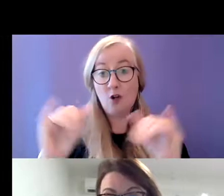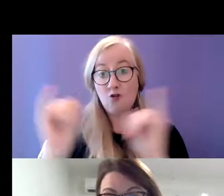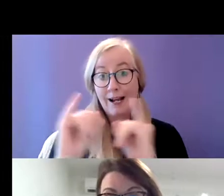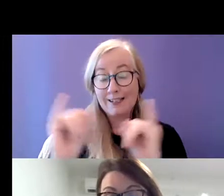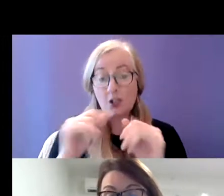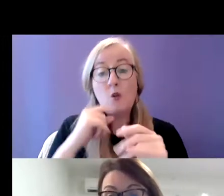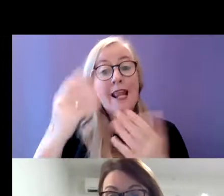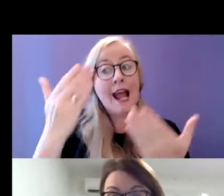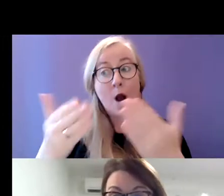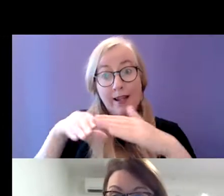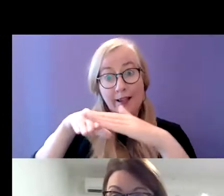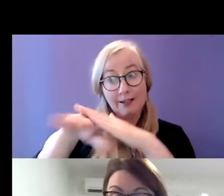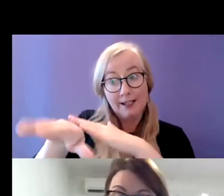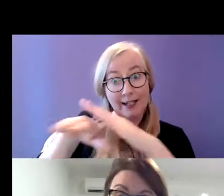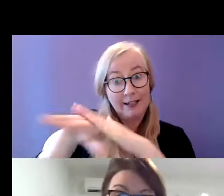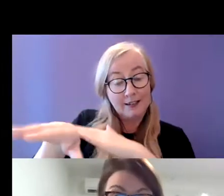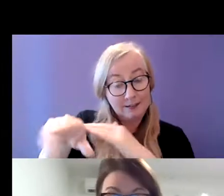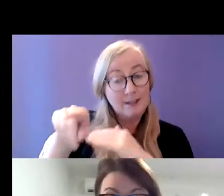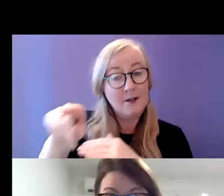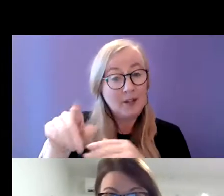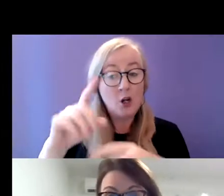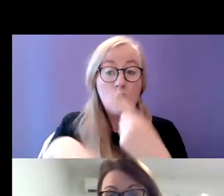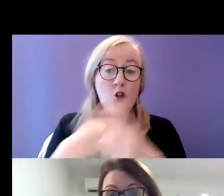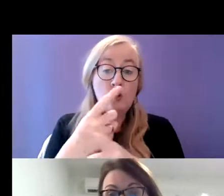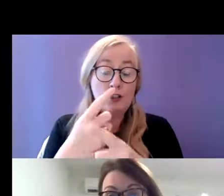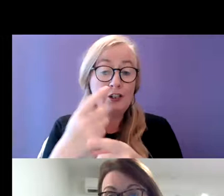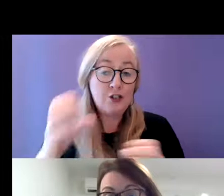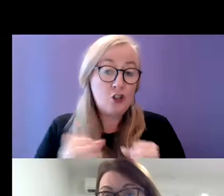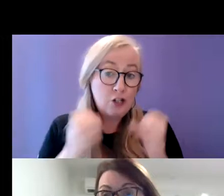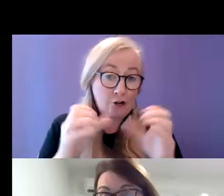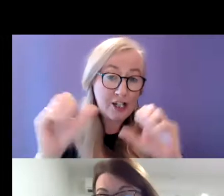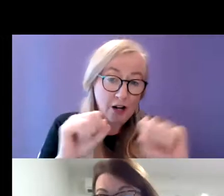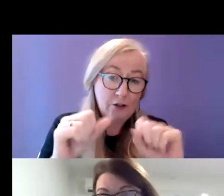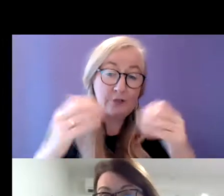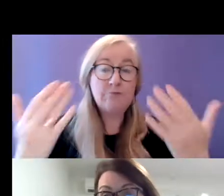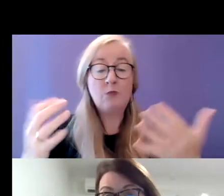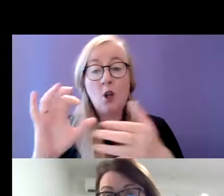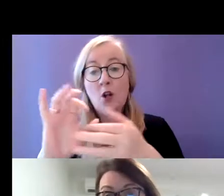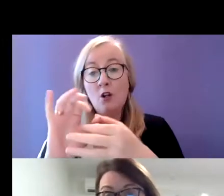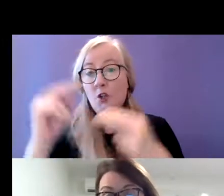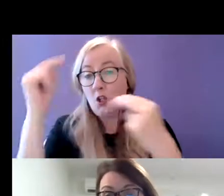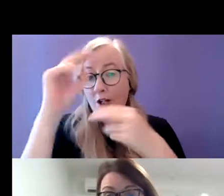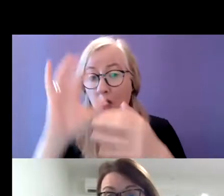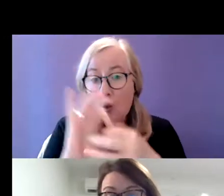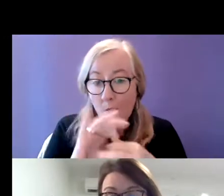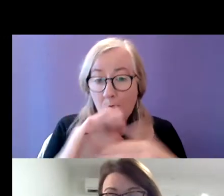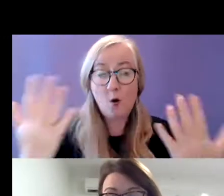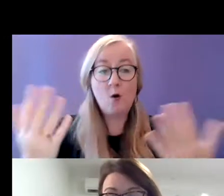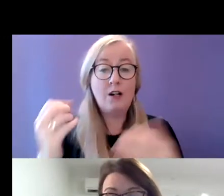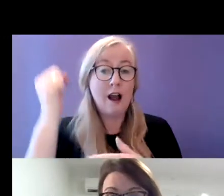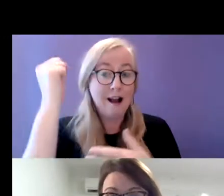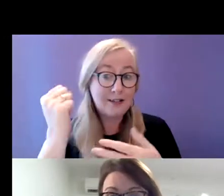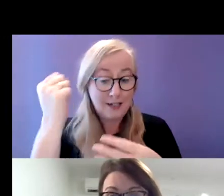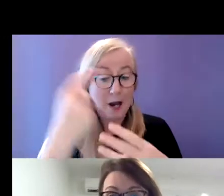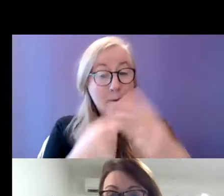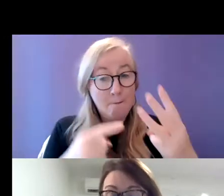admissions, either into the Dorses of Charity Services, into a nursing home or hospital, but effectively the person is